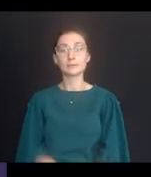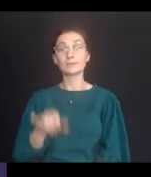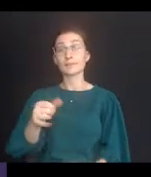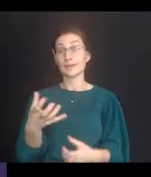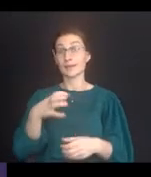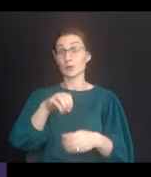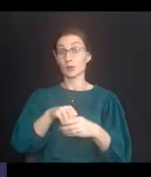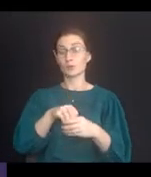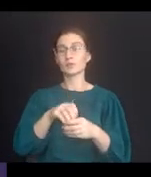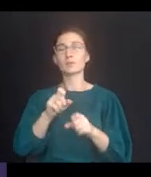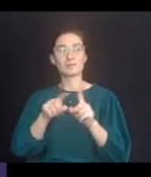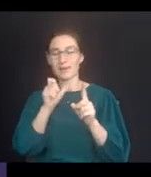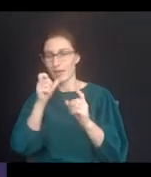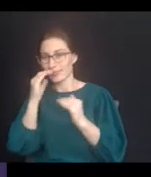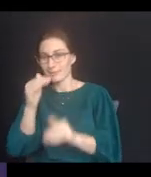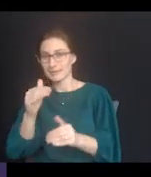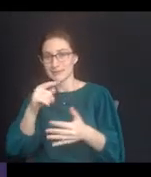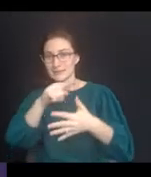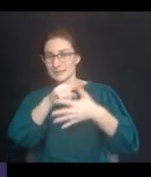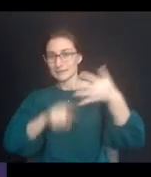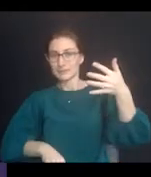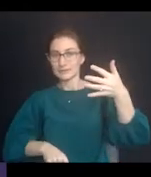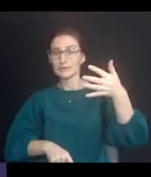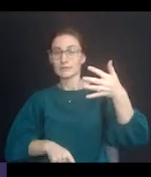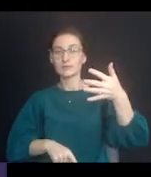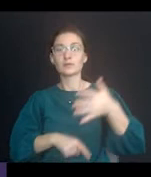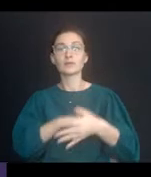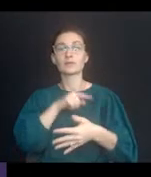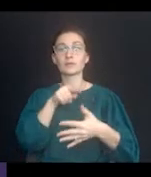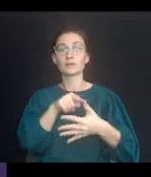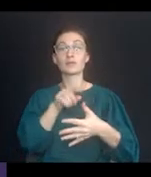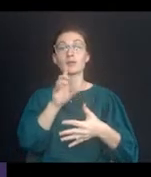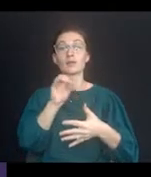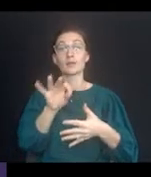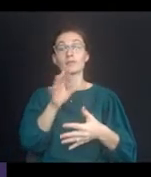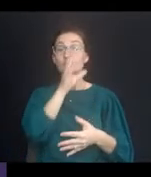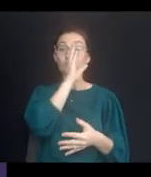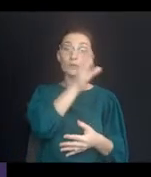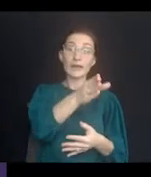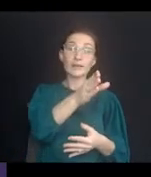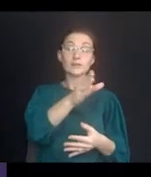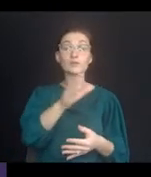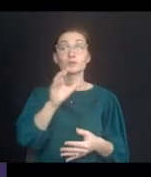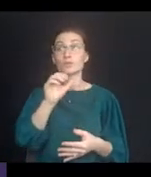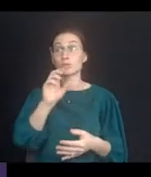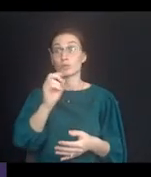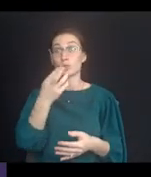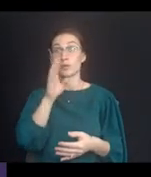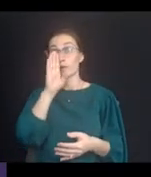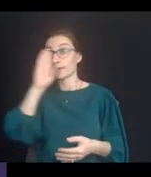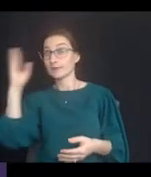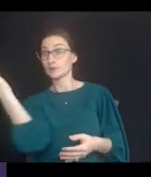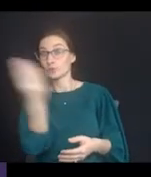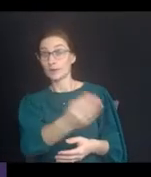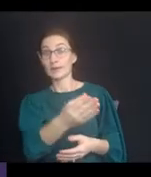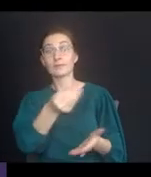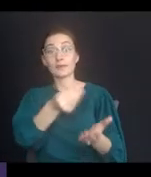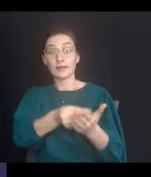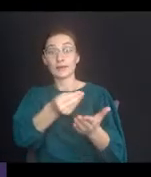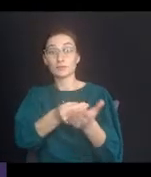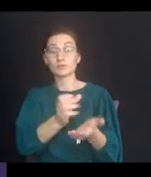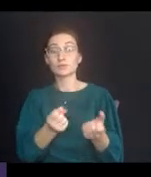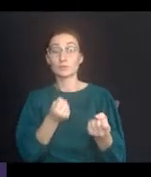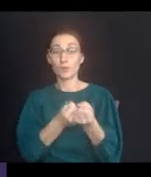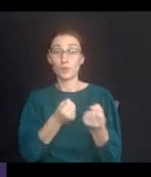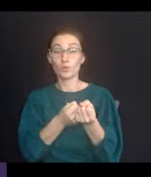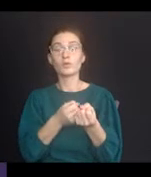These factors include but are not limited to whether or not the district provides direct or indirect financial support